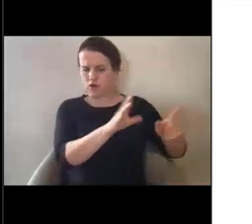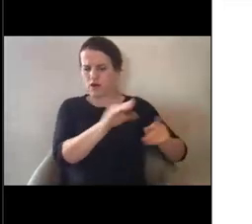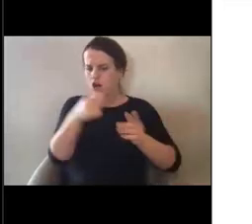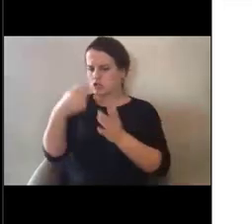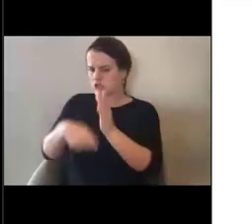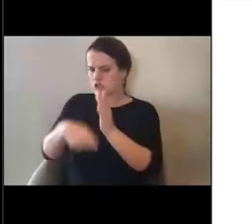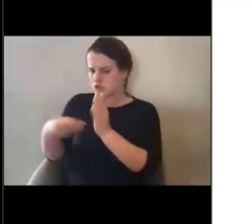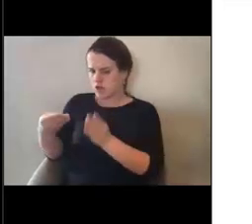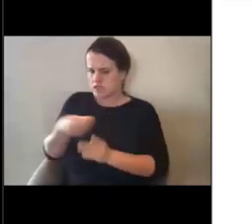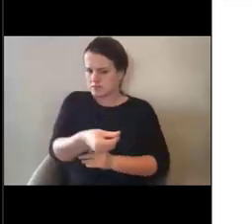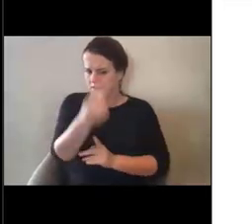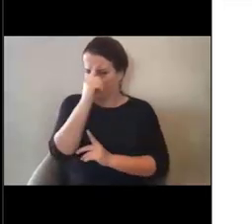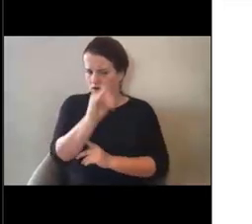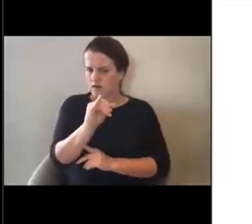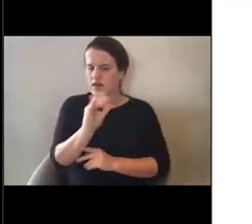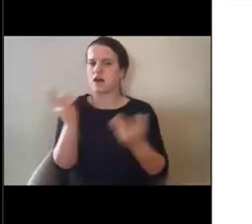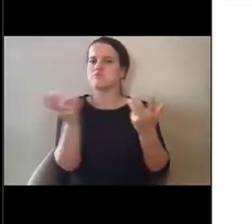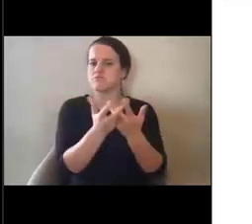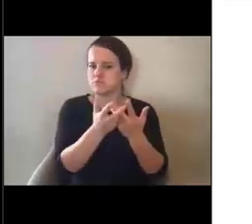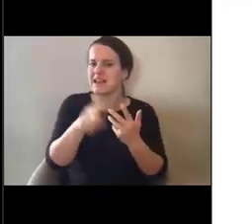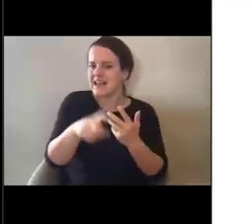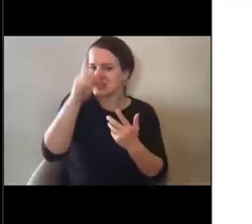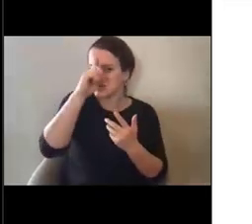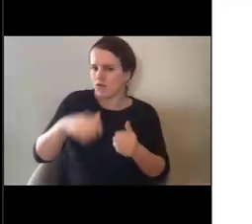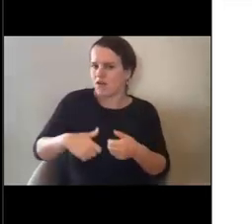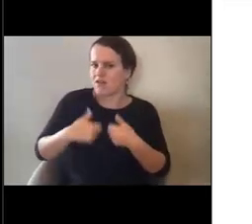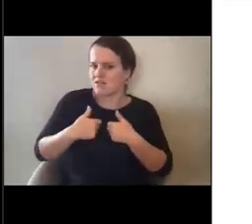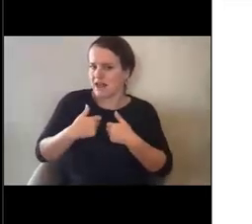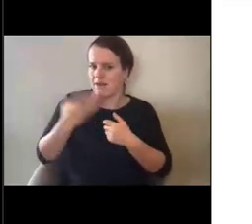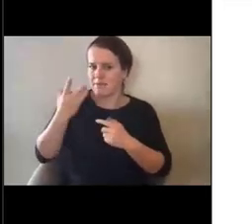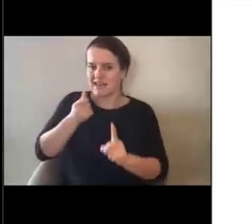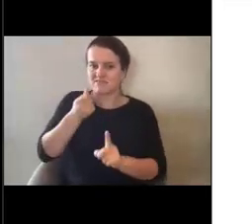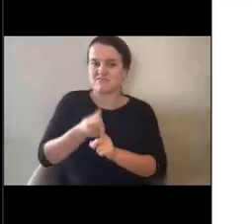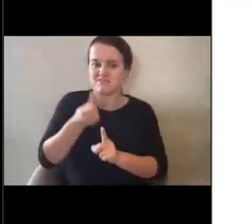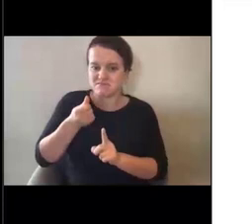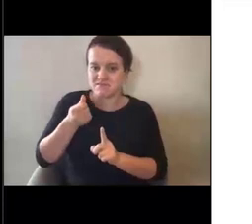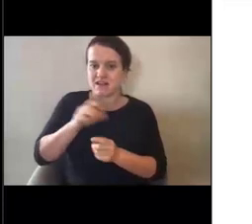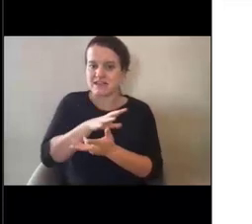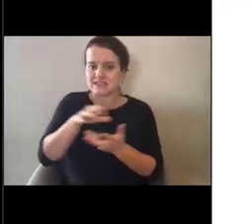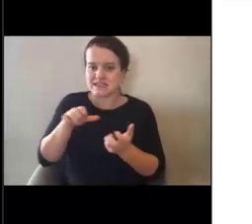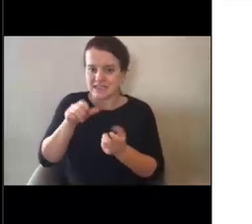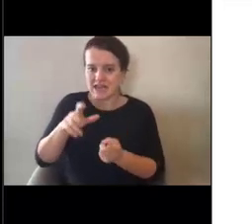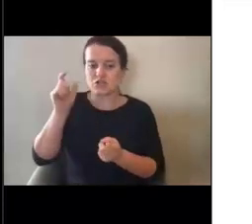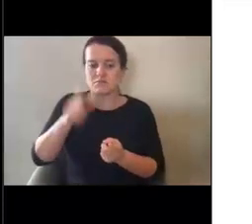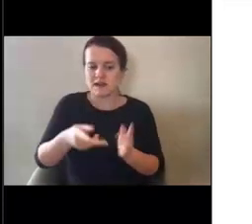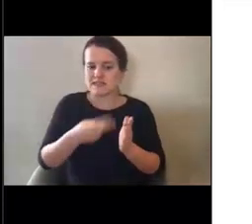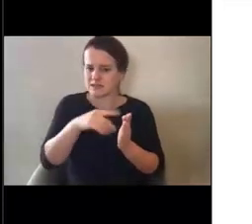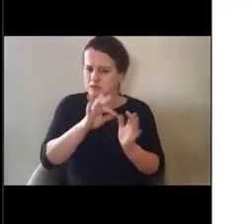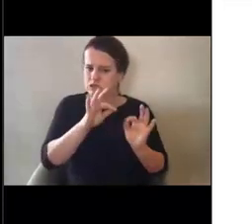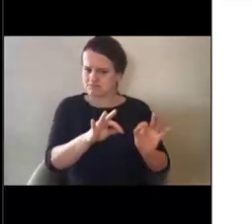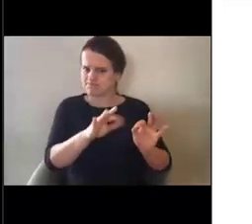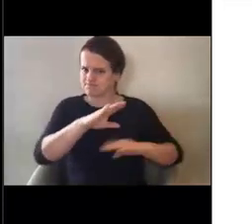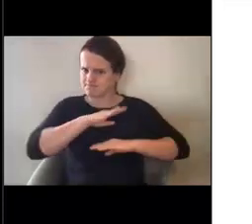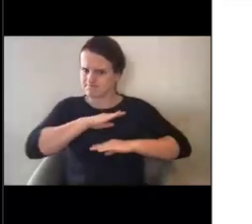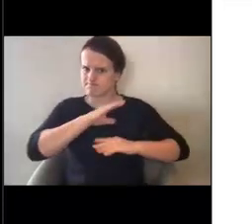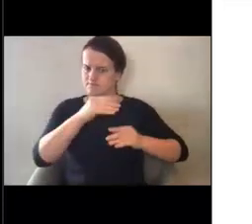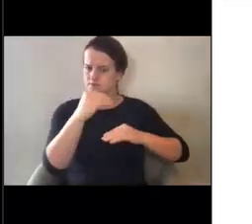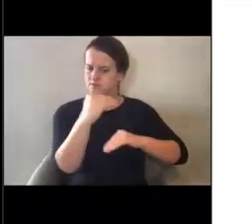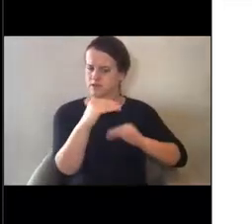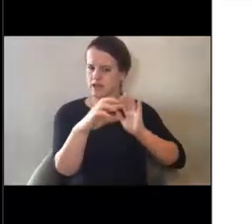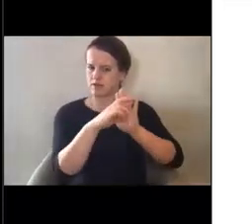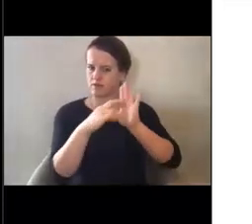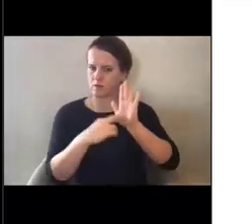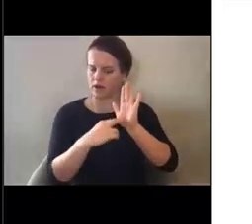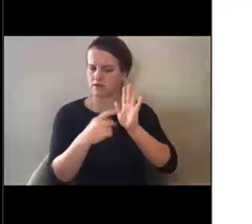for that work are necessary as a direct result of the disaster or the declared event. then finally, we look at the